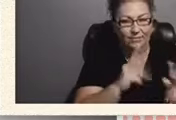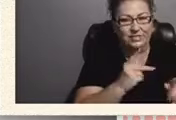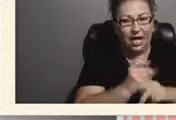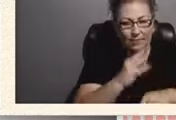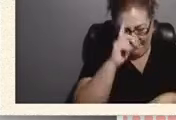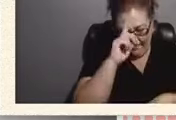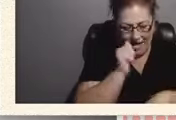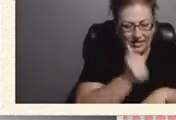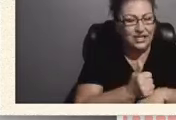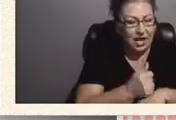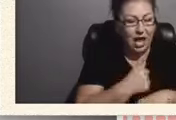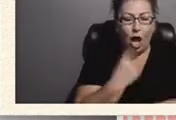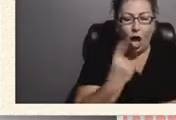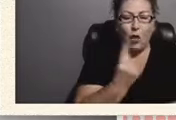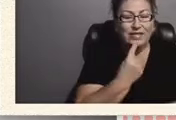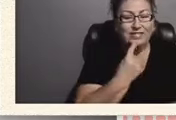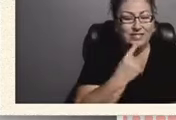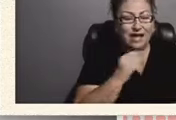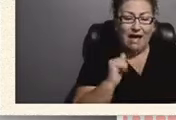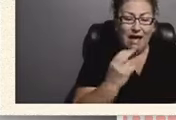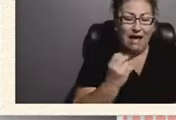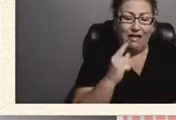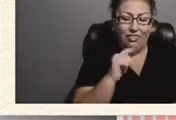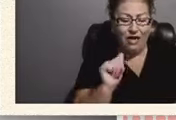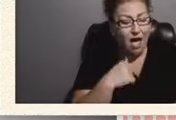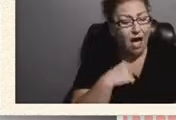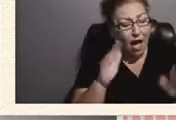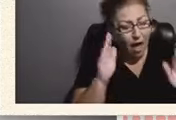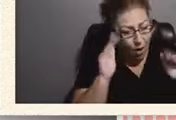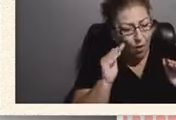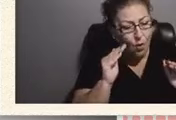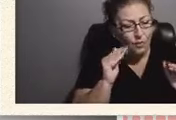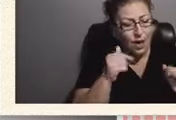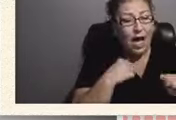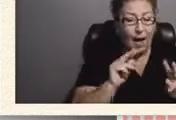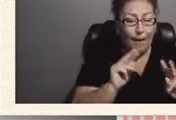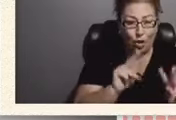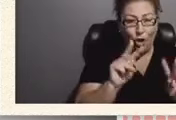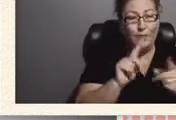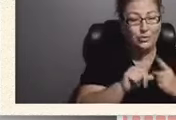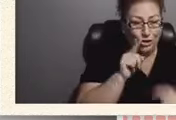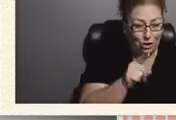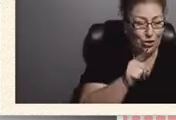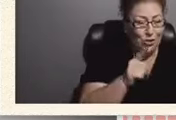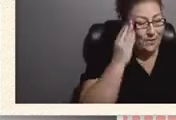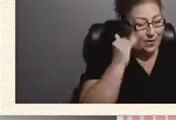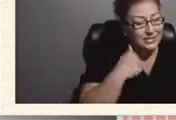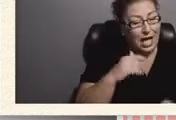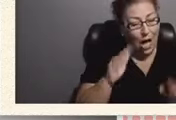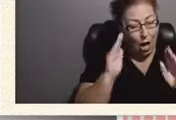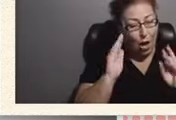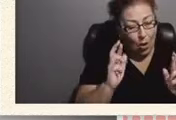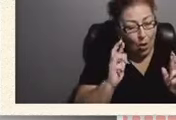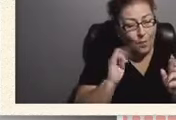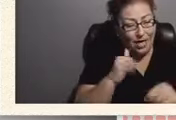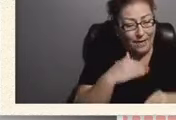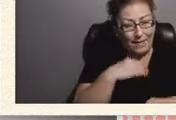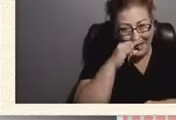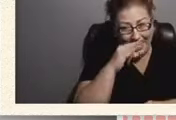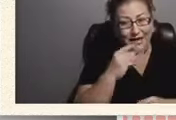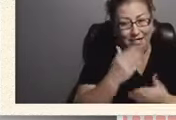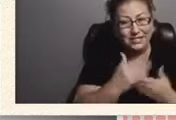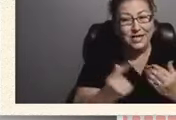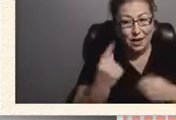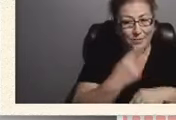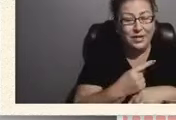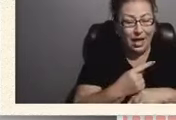I always say, Agatha, I hope. I'm looking up to you. Because I hope that my kid would someday graduate